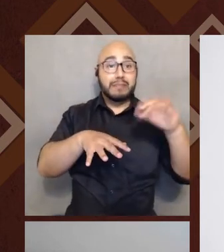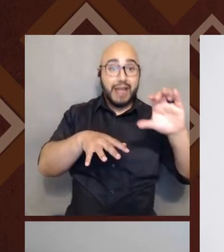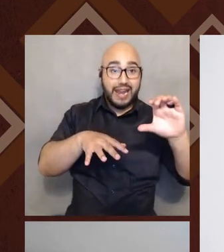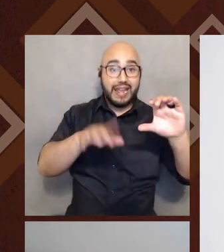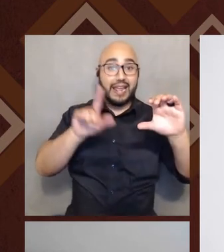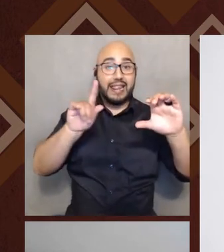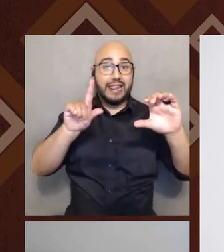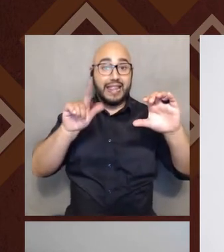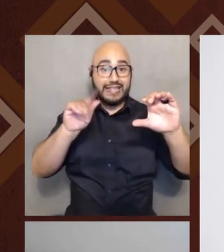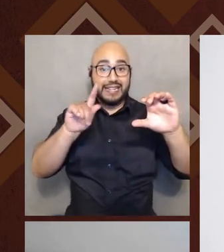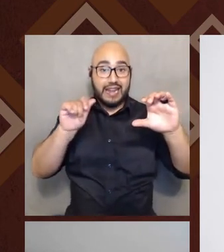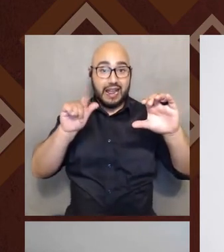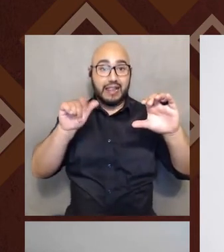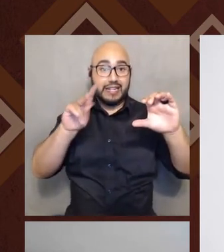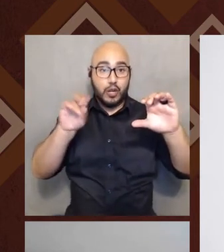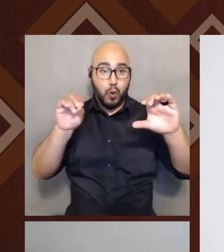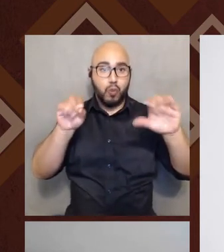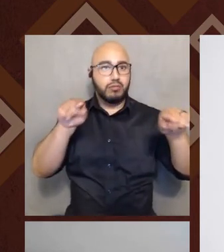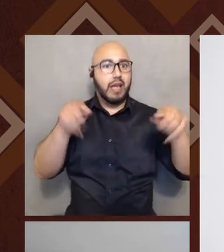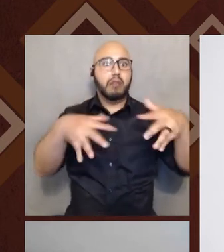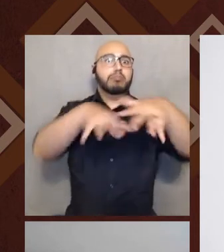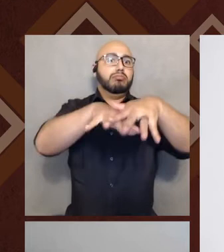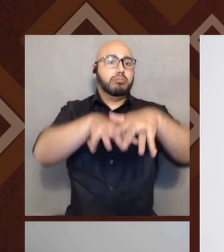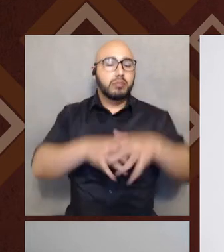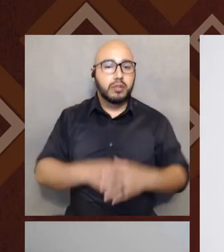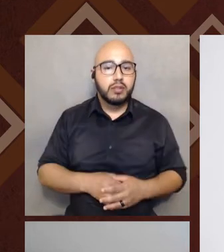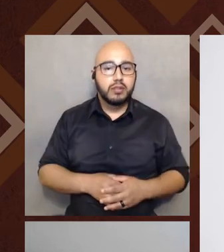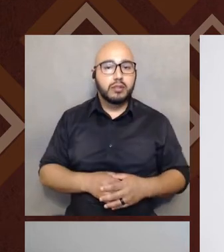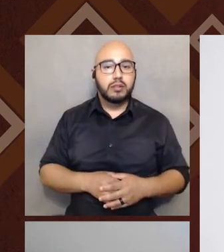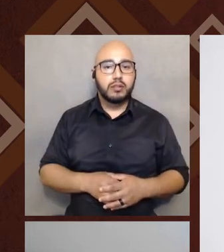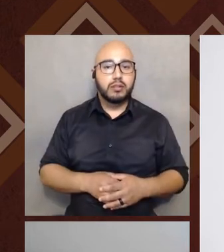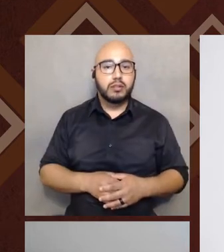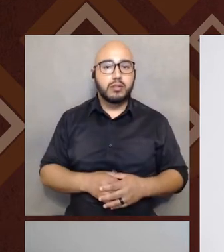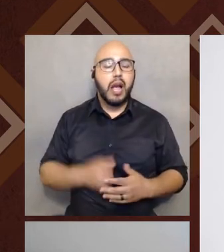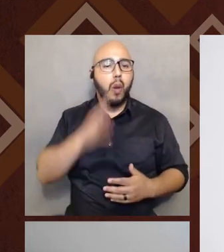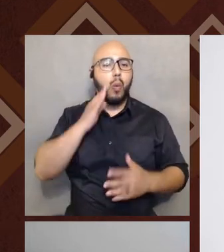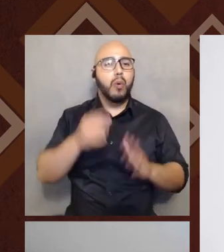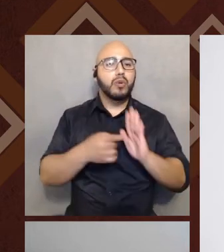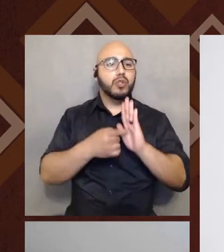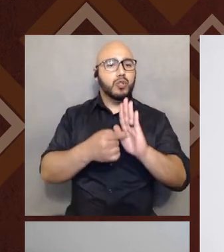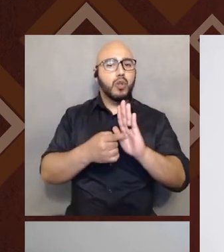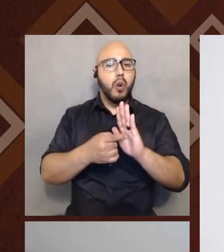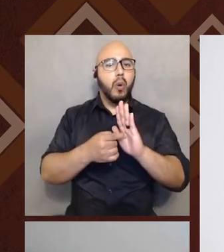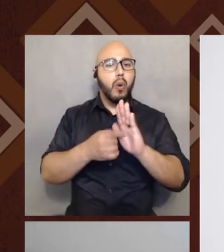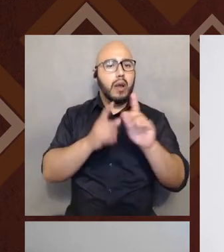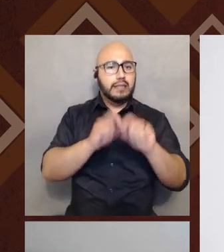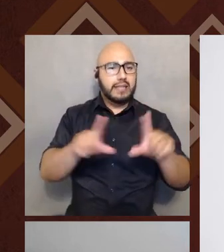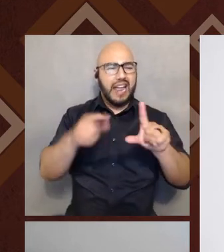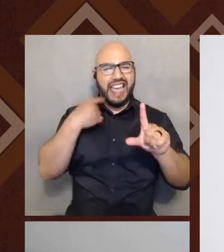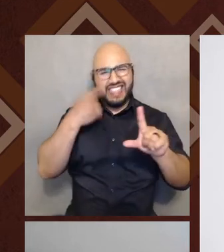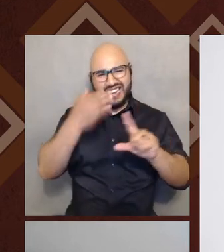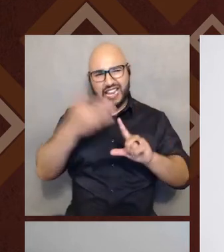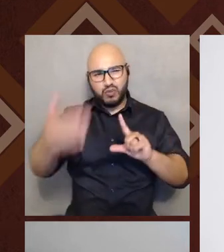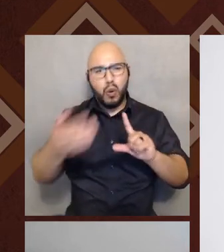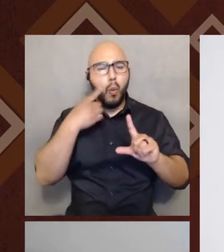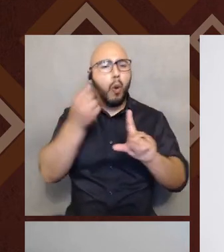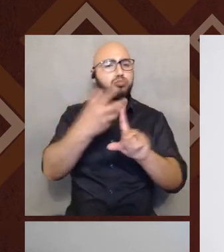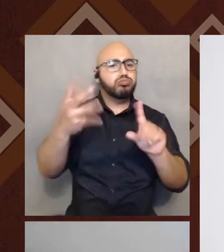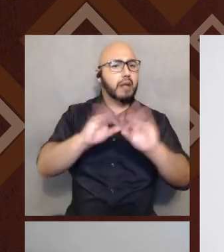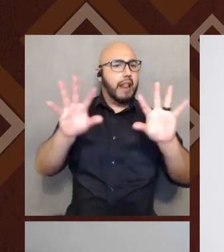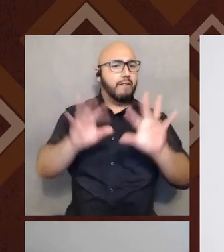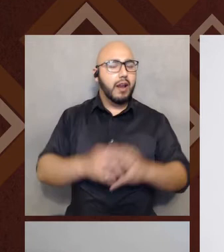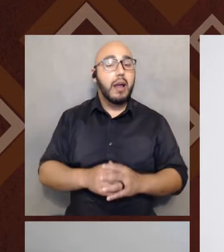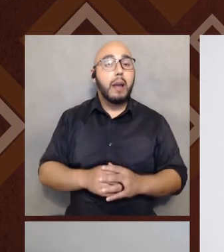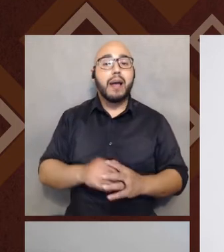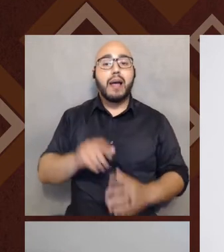Latina or Latino. Um, and I'll show us a slide. think it's the next one that, that'll help with that a little bit, but Latina